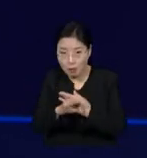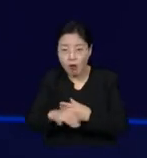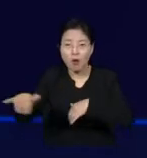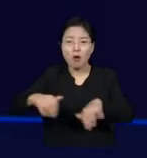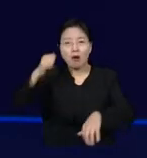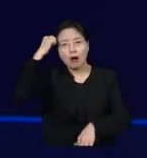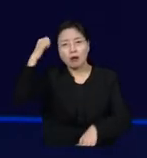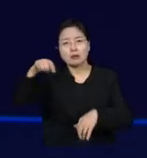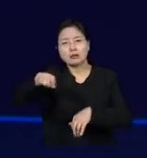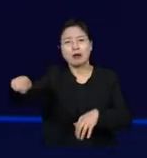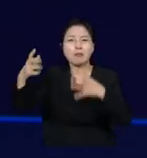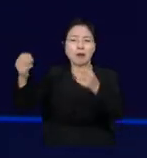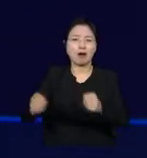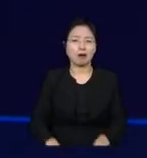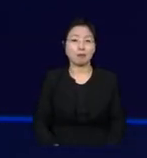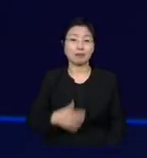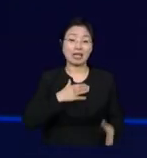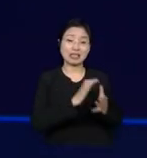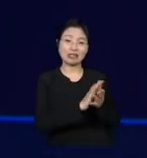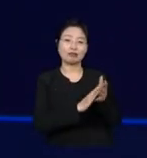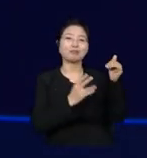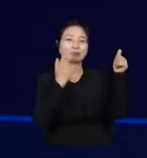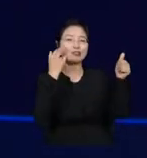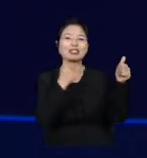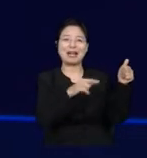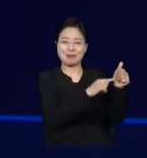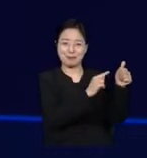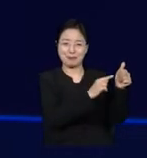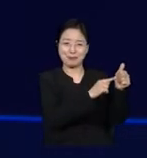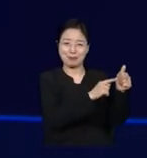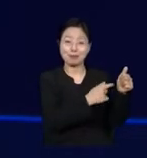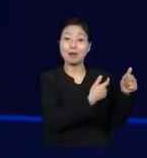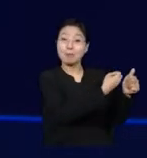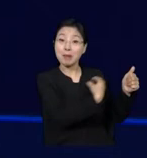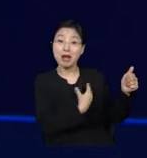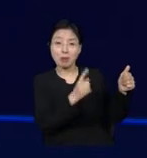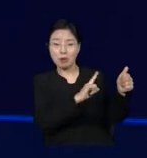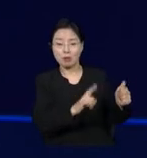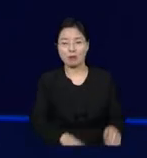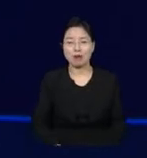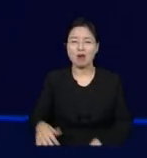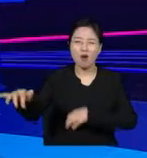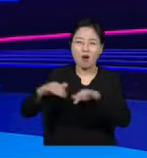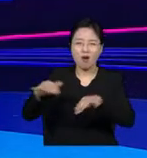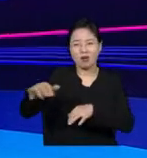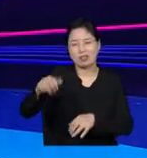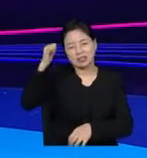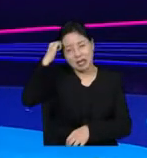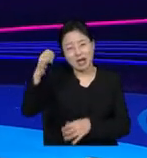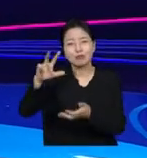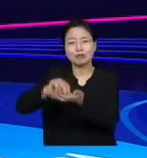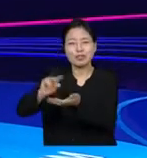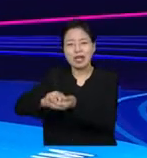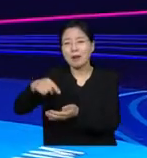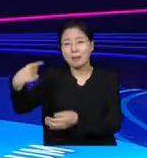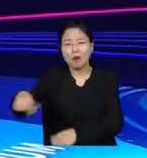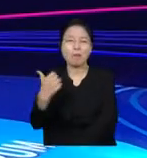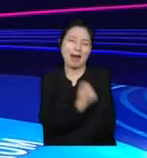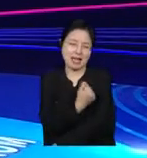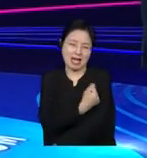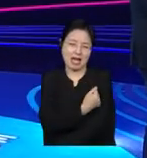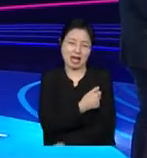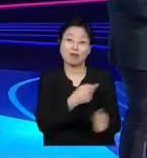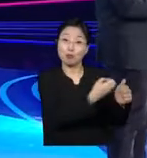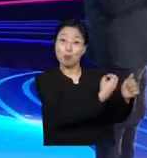he felt very strongly that the homeless situation was mostly due to their drug problems. And I tried to argue that the drug